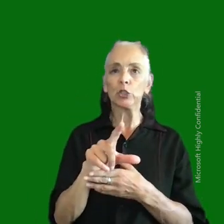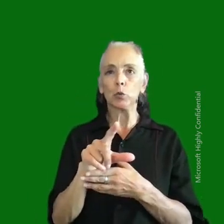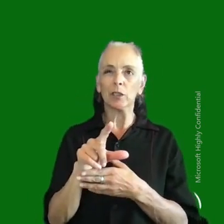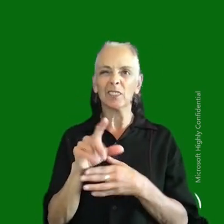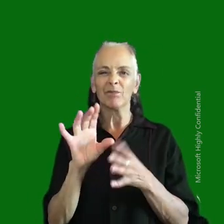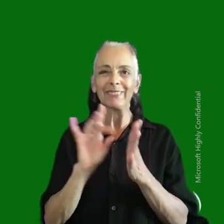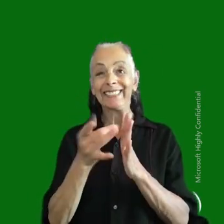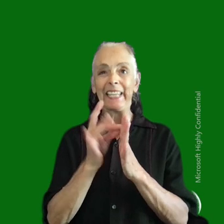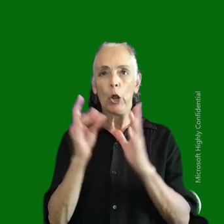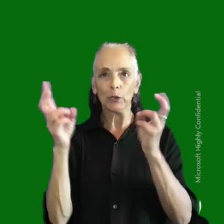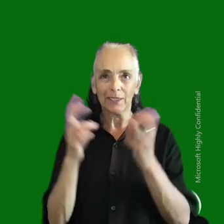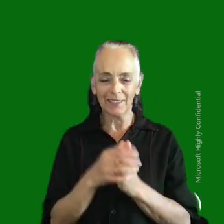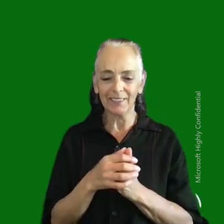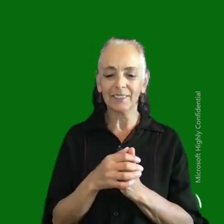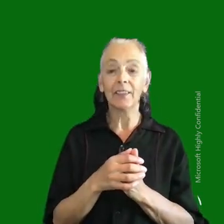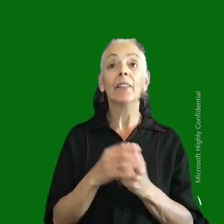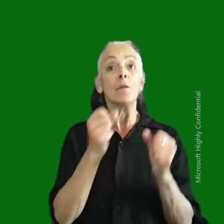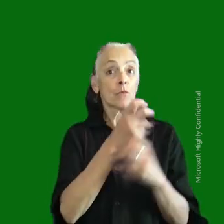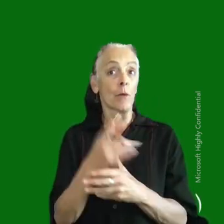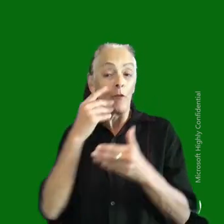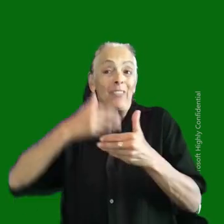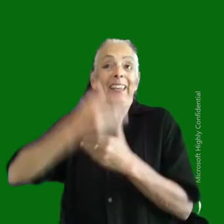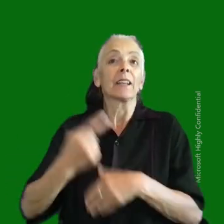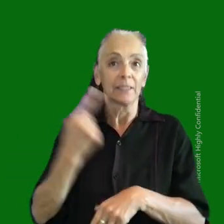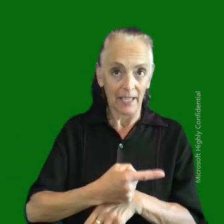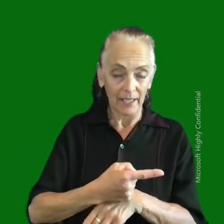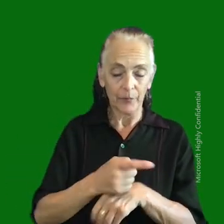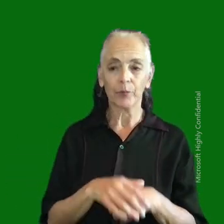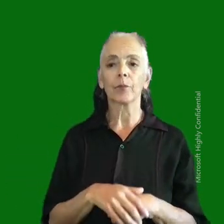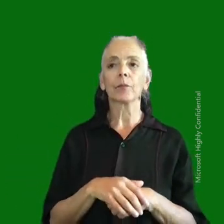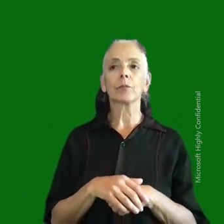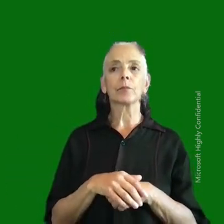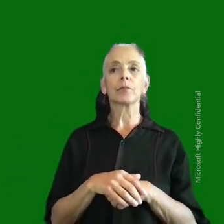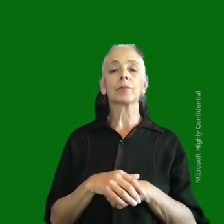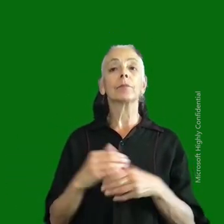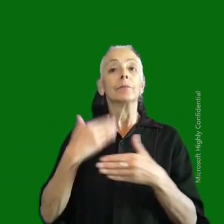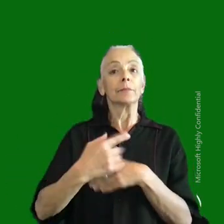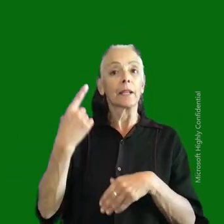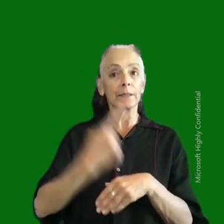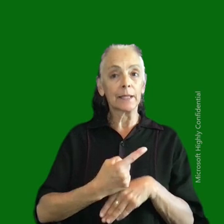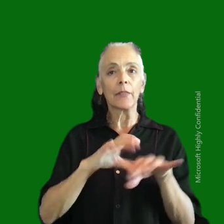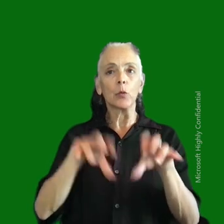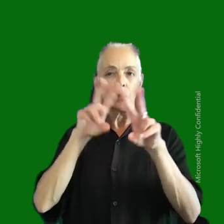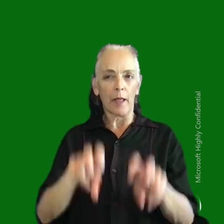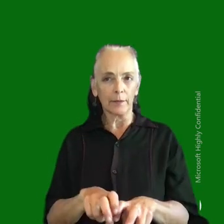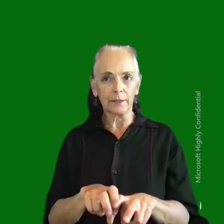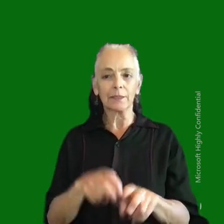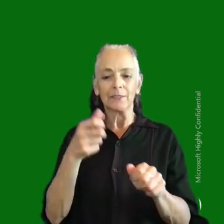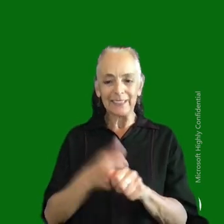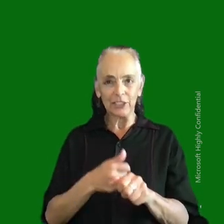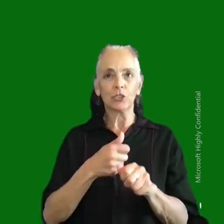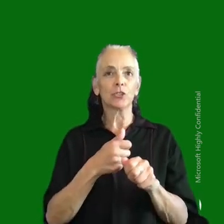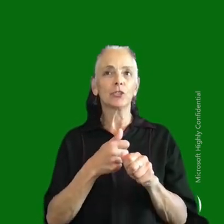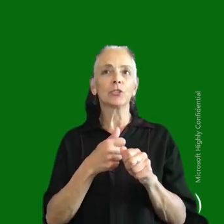in preparation for the next day of activities. The next day starts with an analysis of those individual insights that they wrote